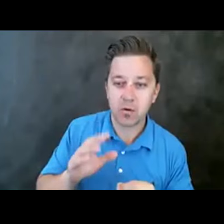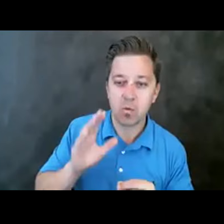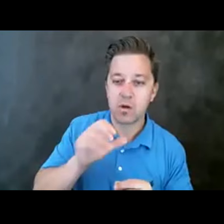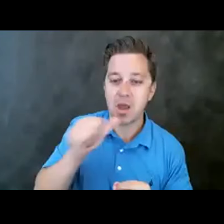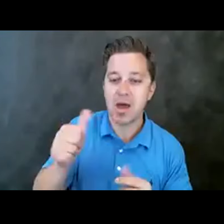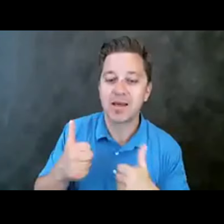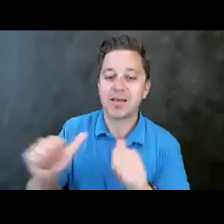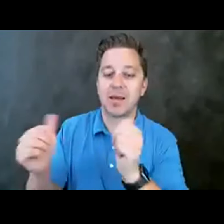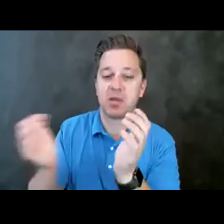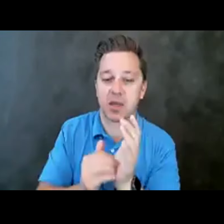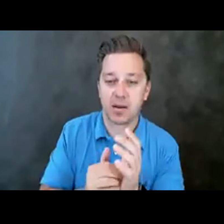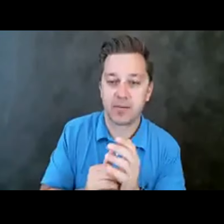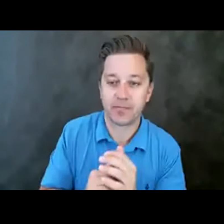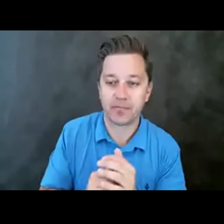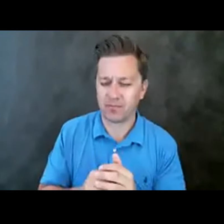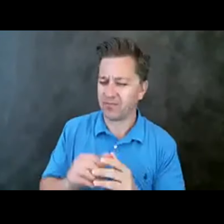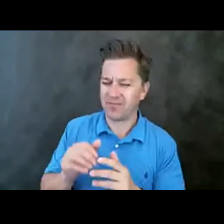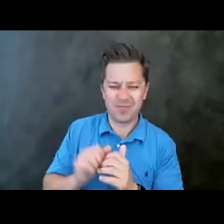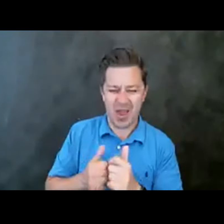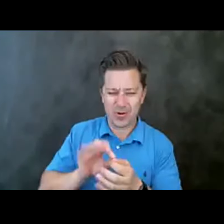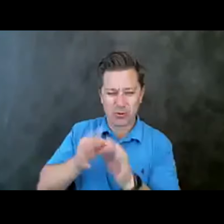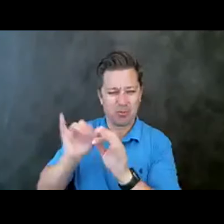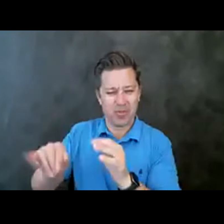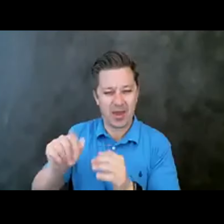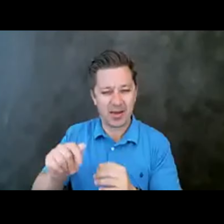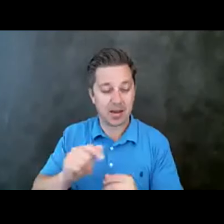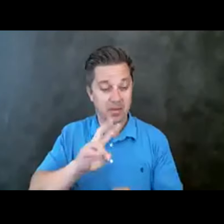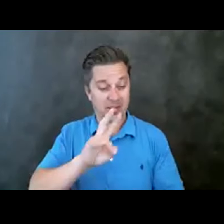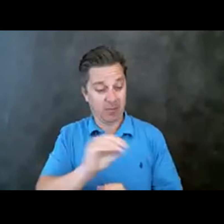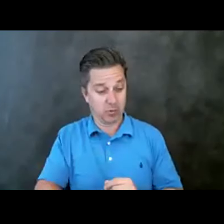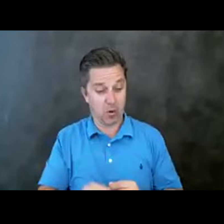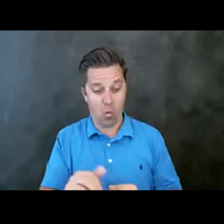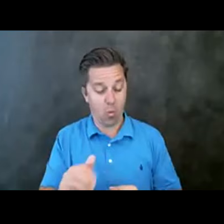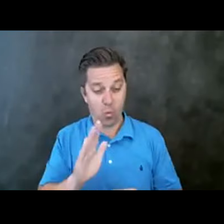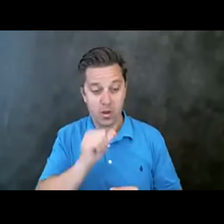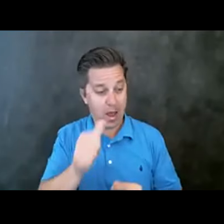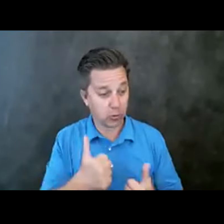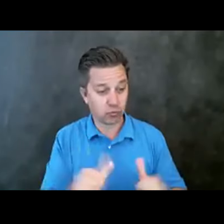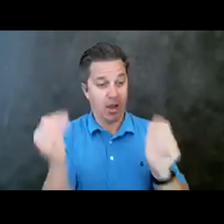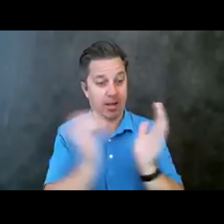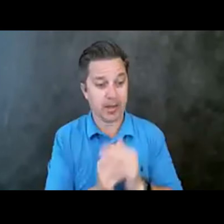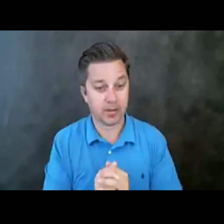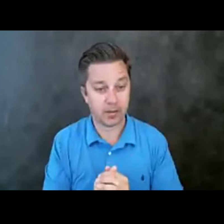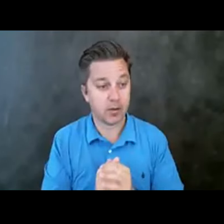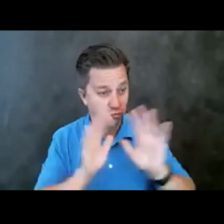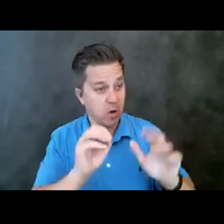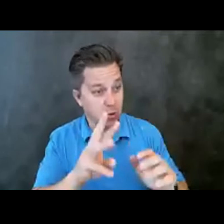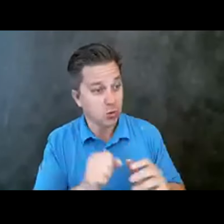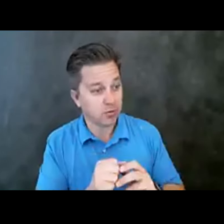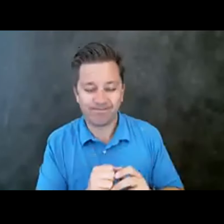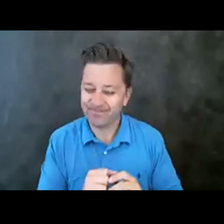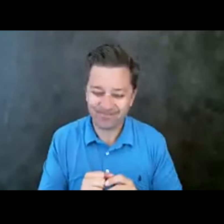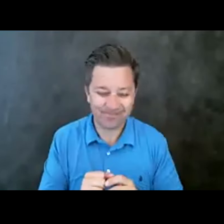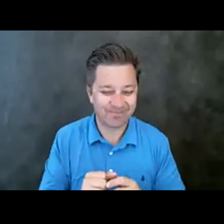look at that on one end and say, well, that means 70% of people aren't going to make an attempt again. That's great news. Well, no, that still means that 30